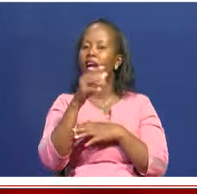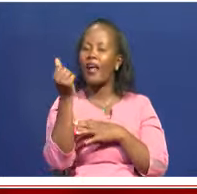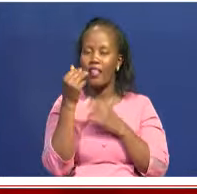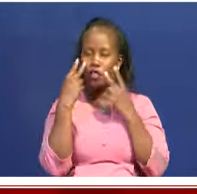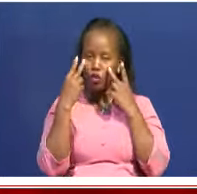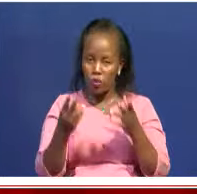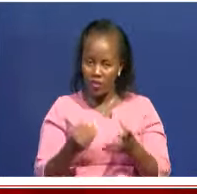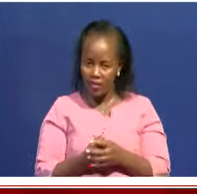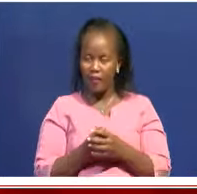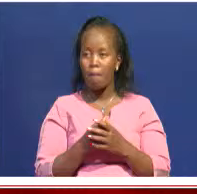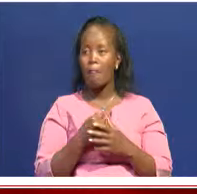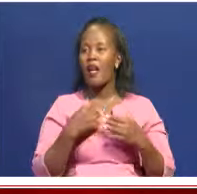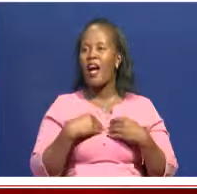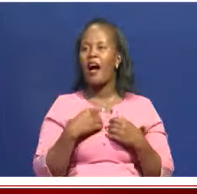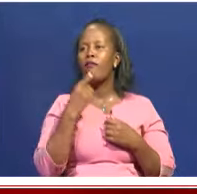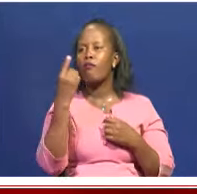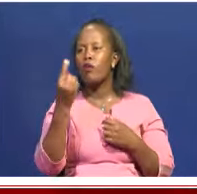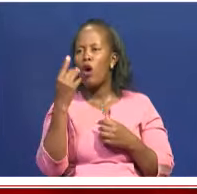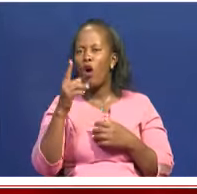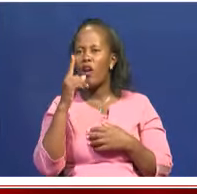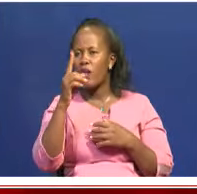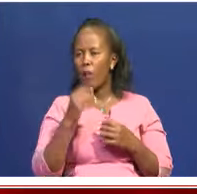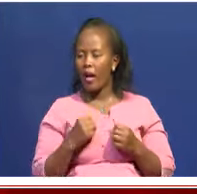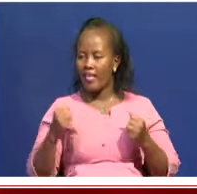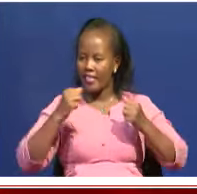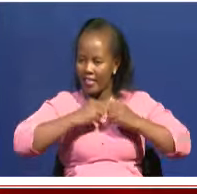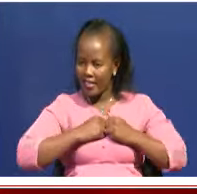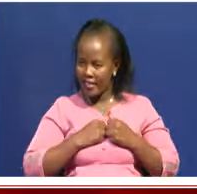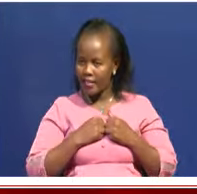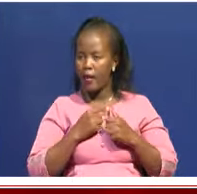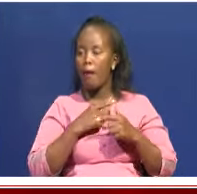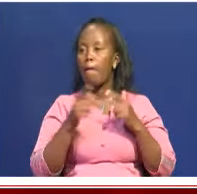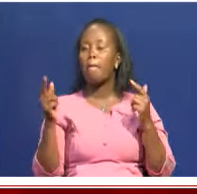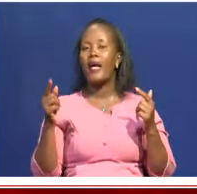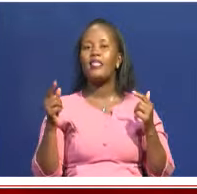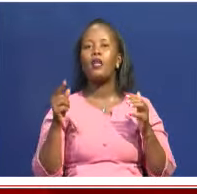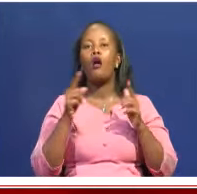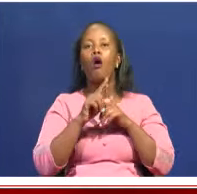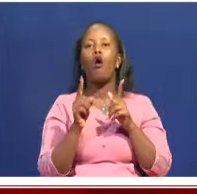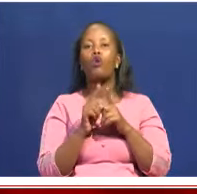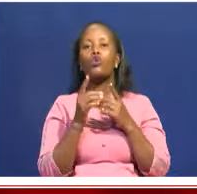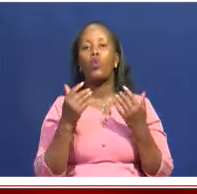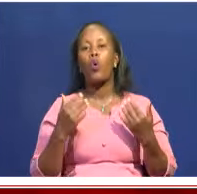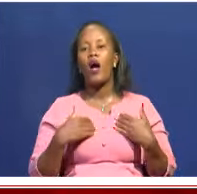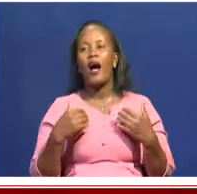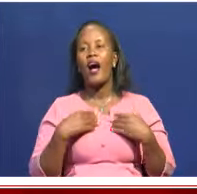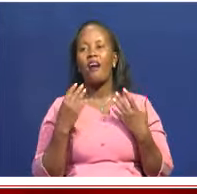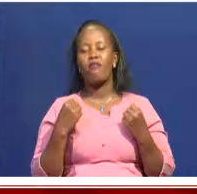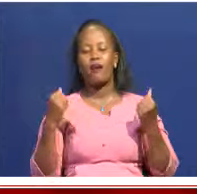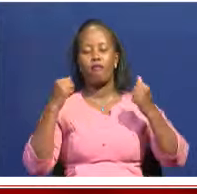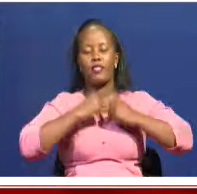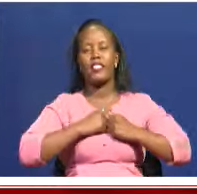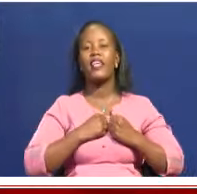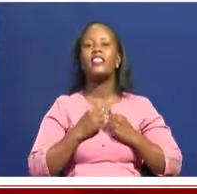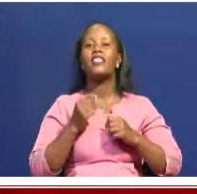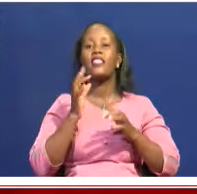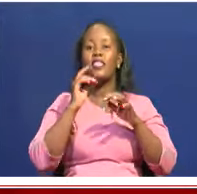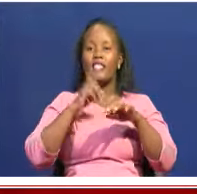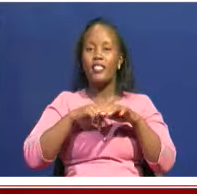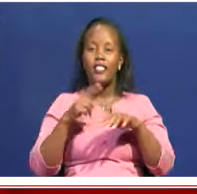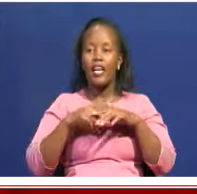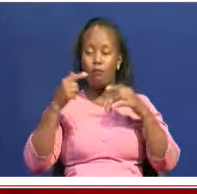it's not going to be just one dress where we're going to say everybody should wear this dress. But at the end of the day, we have a dress that when you wear,